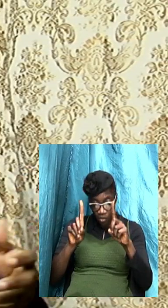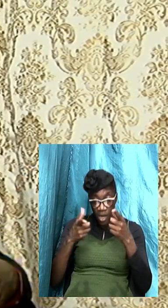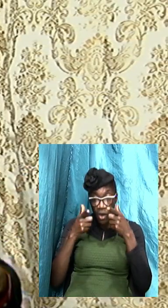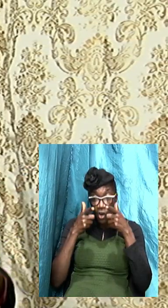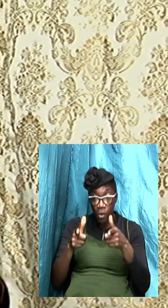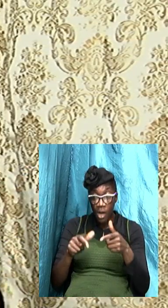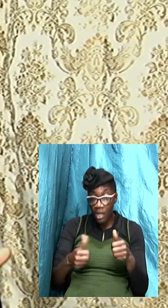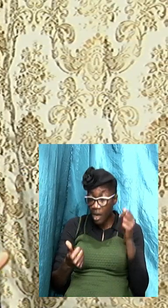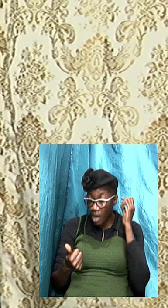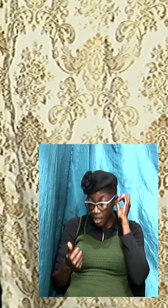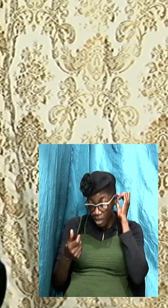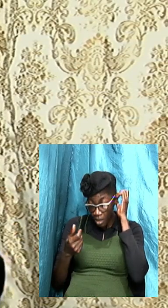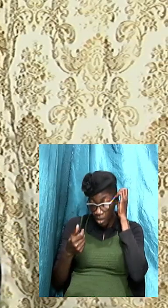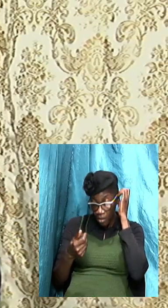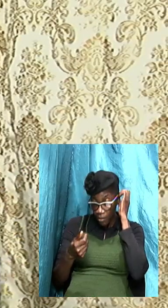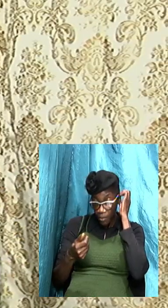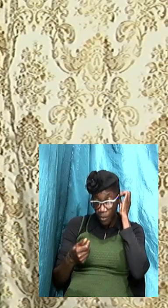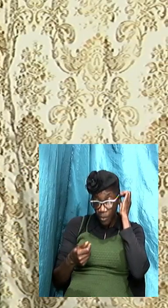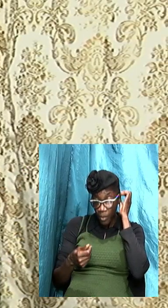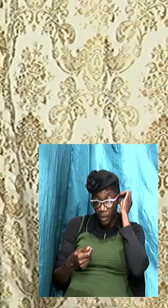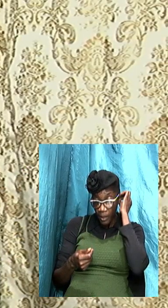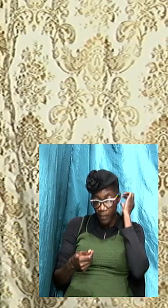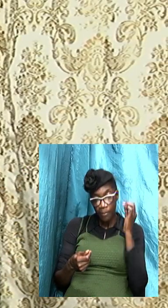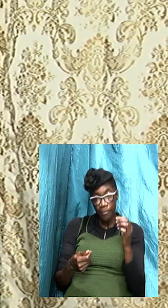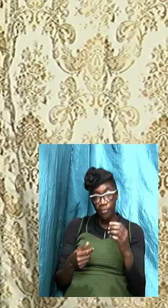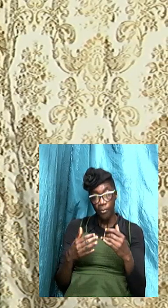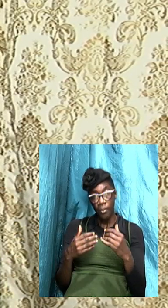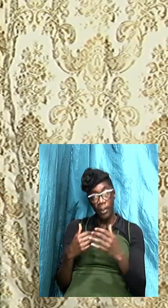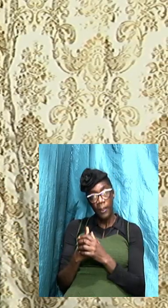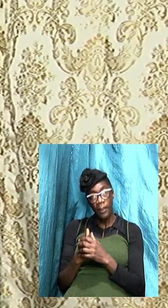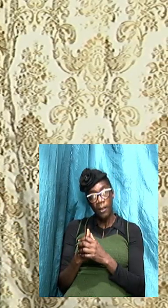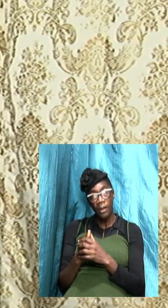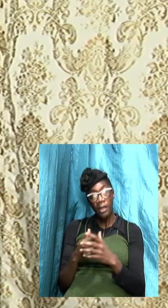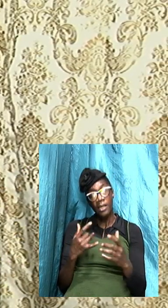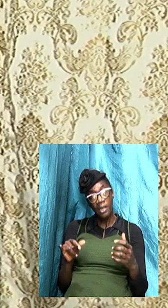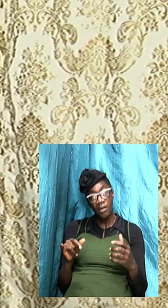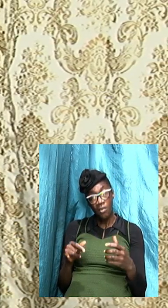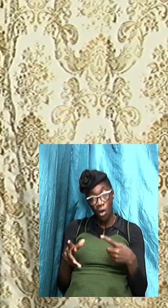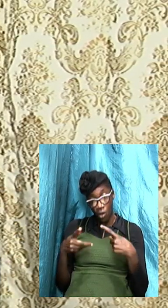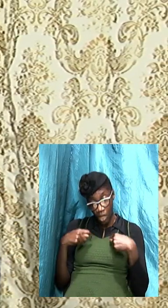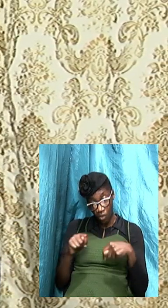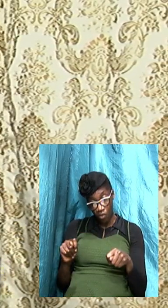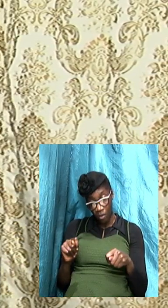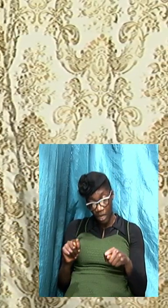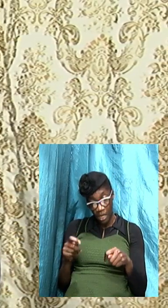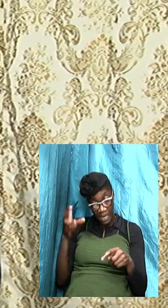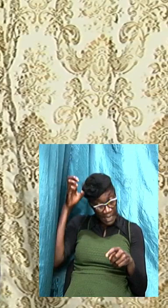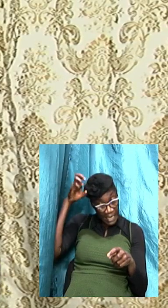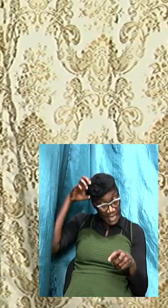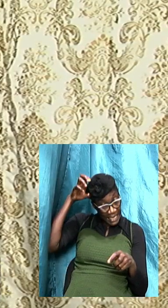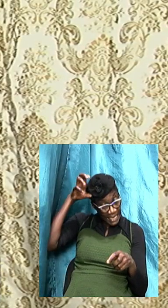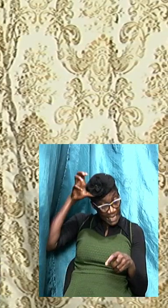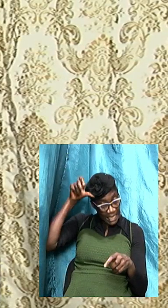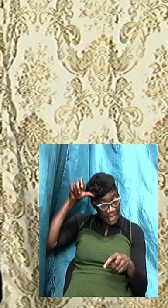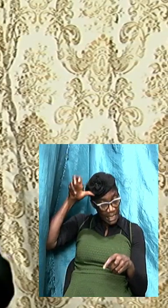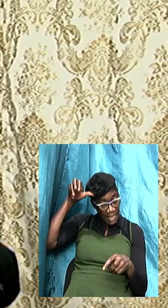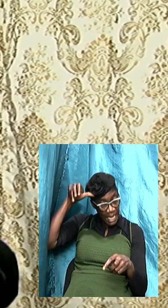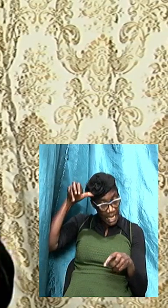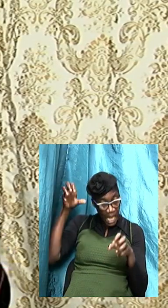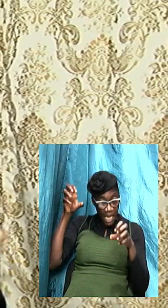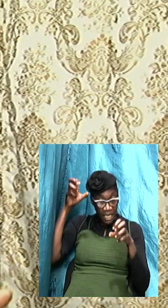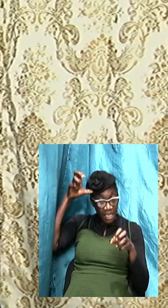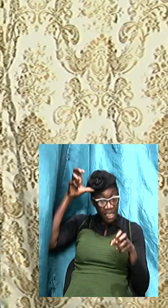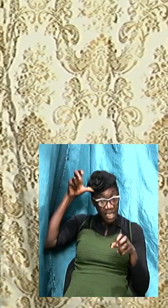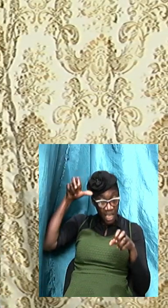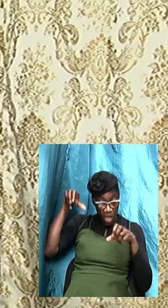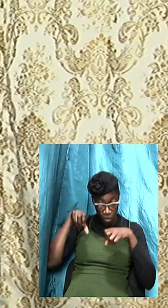doctrines and what they entail and how it is that they are trying to Satan is trying to use these doctrines to